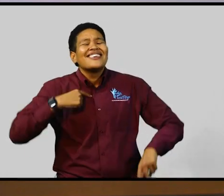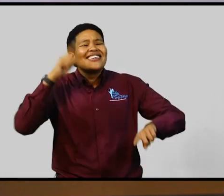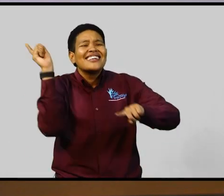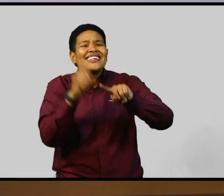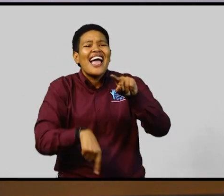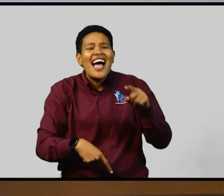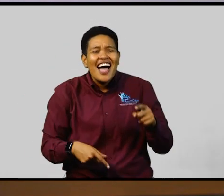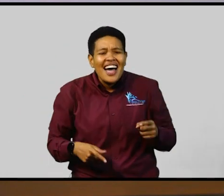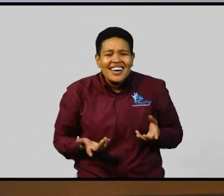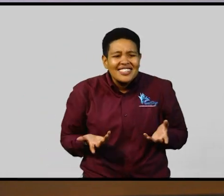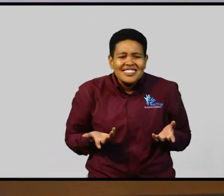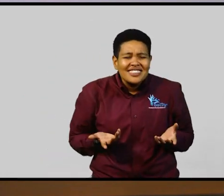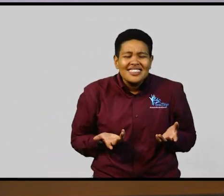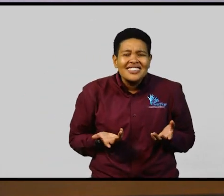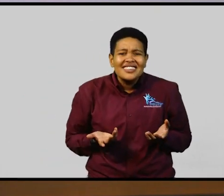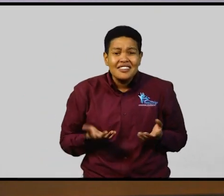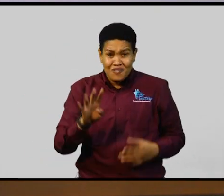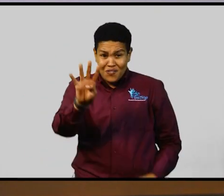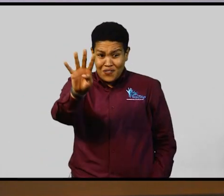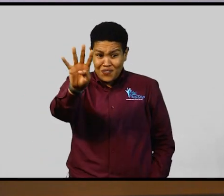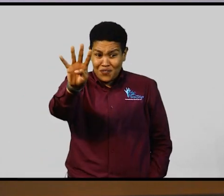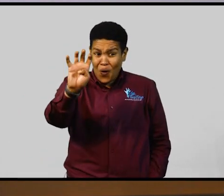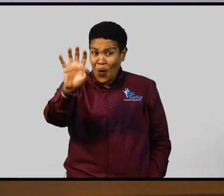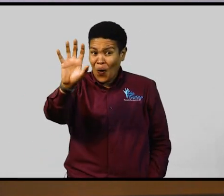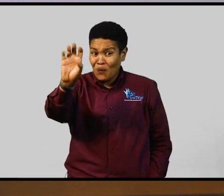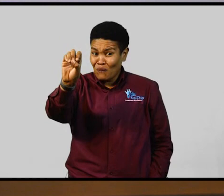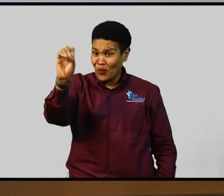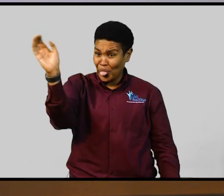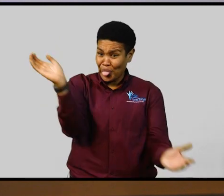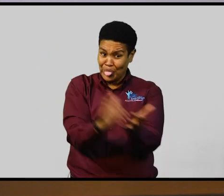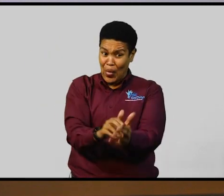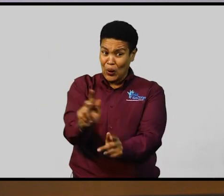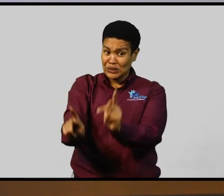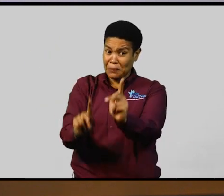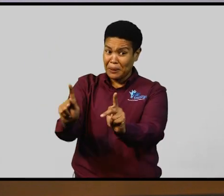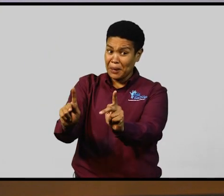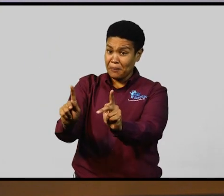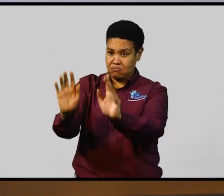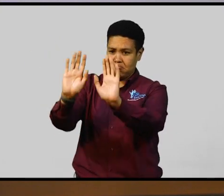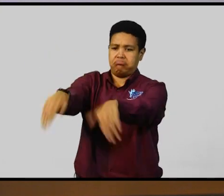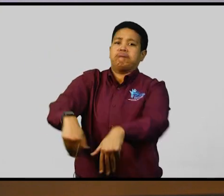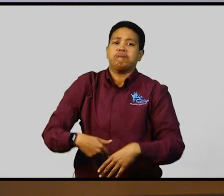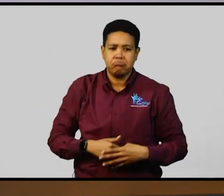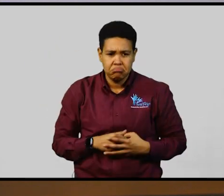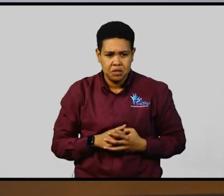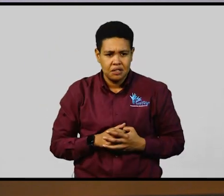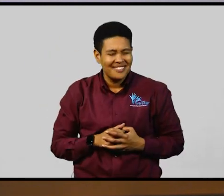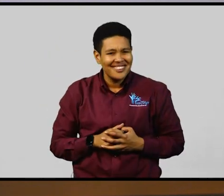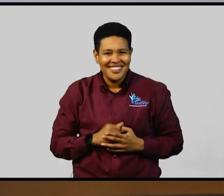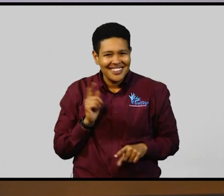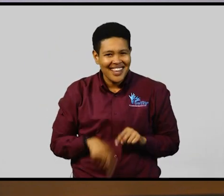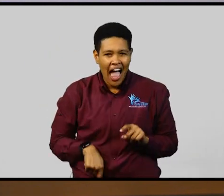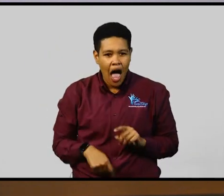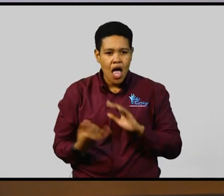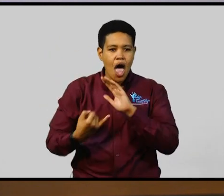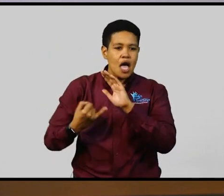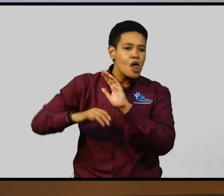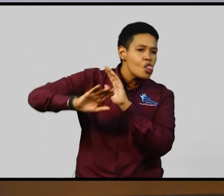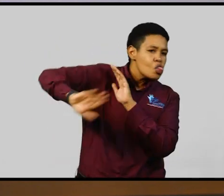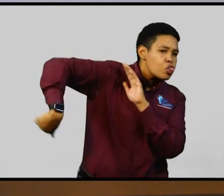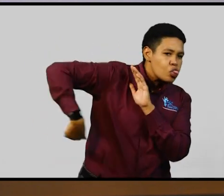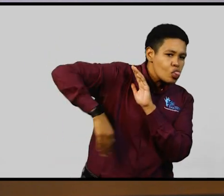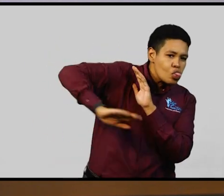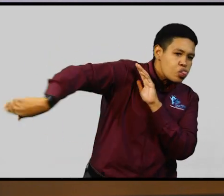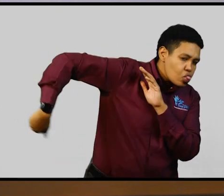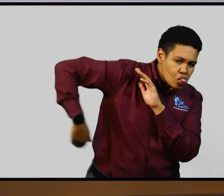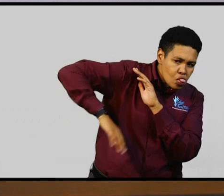have that sizable portion of our population being isolated, being marginalized, being excluded